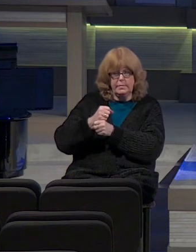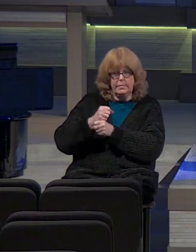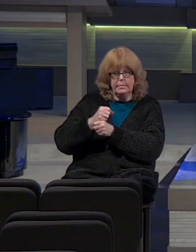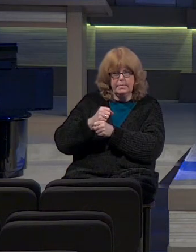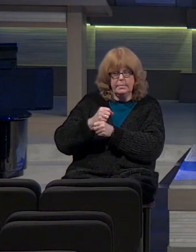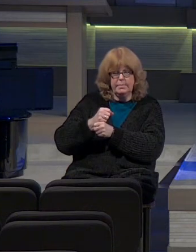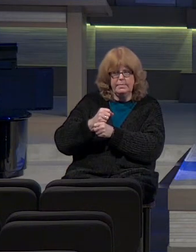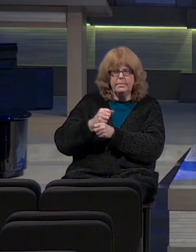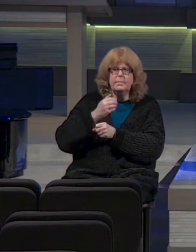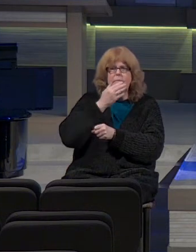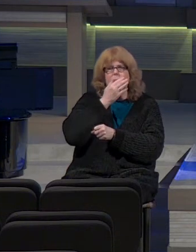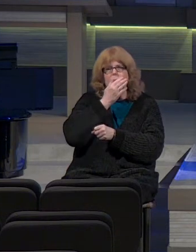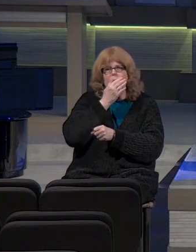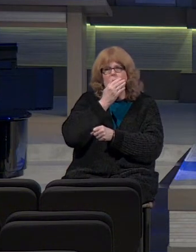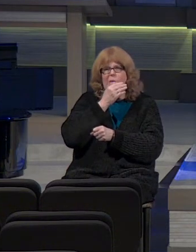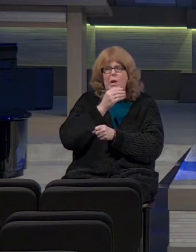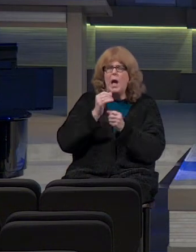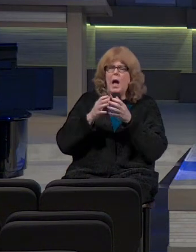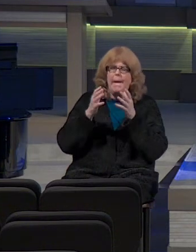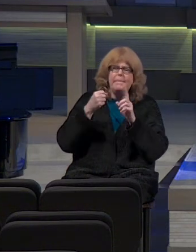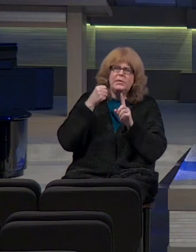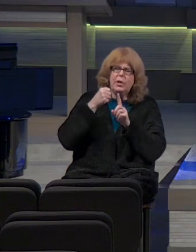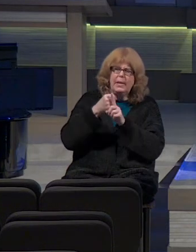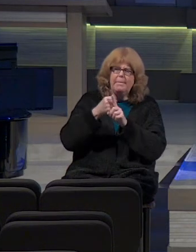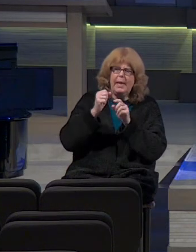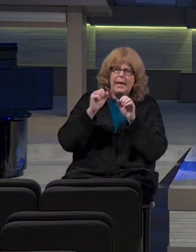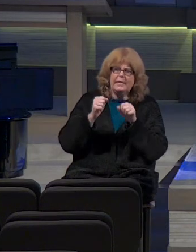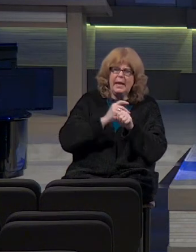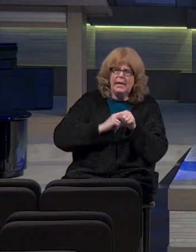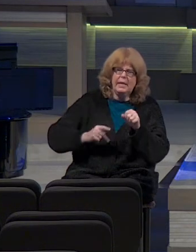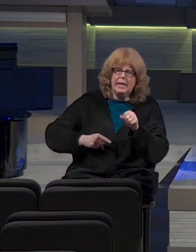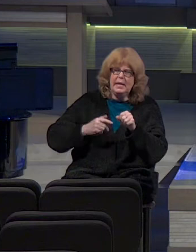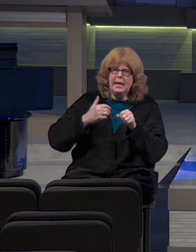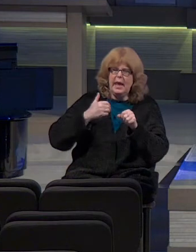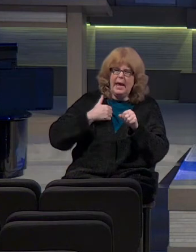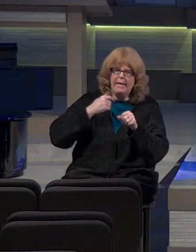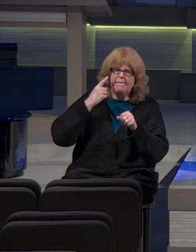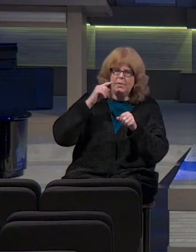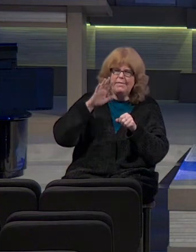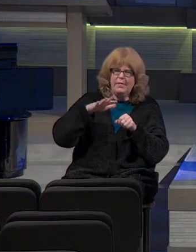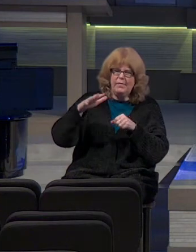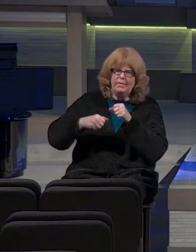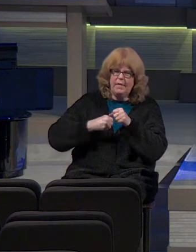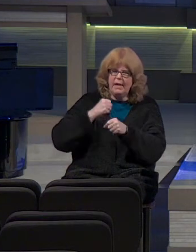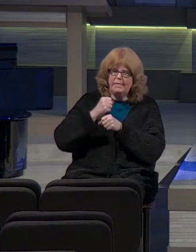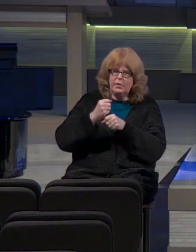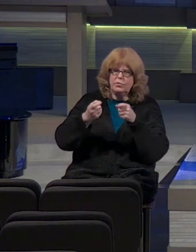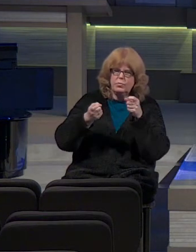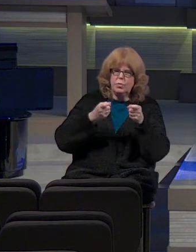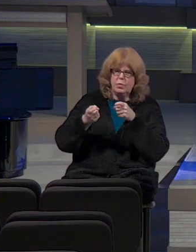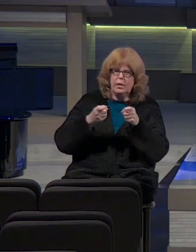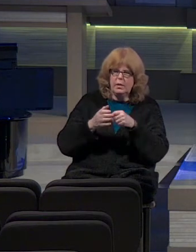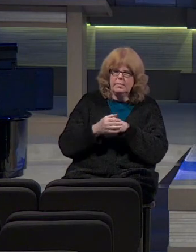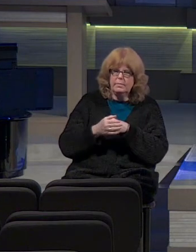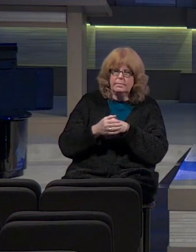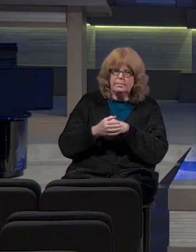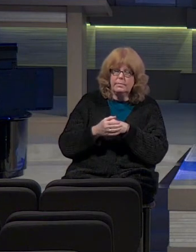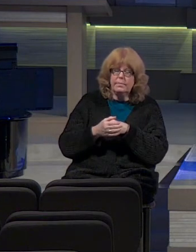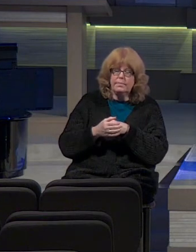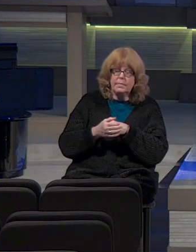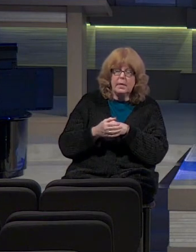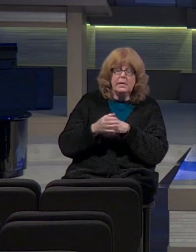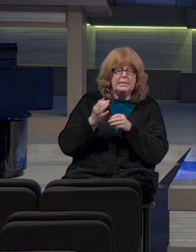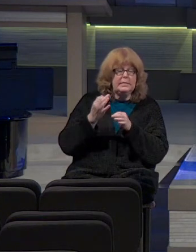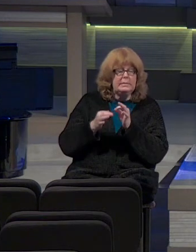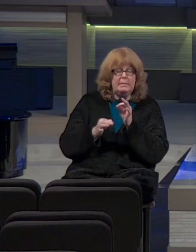How much impact can a king have in 55 years? The simple answer is, a